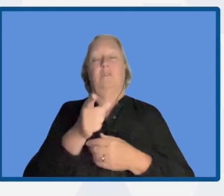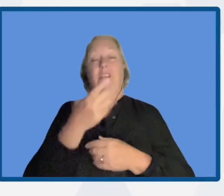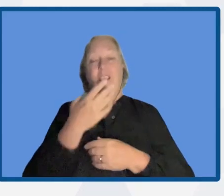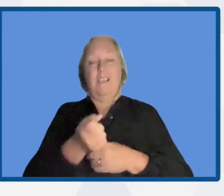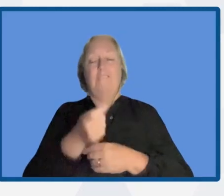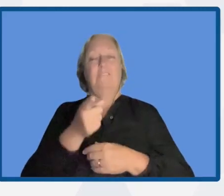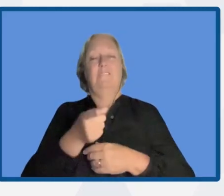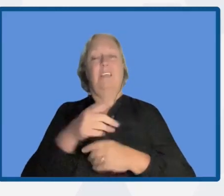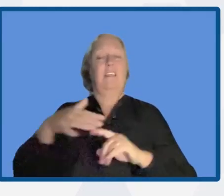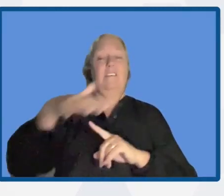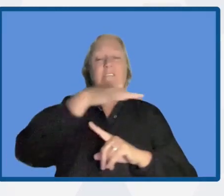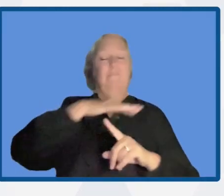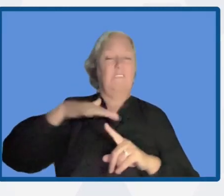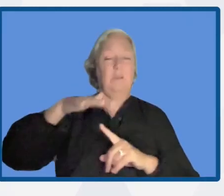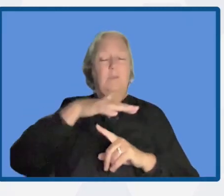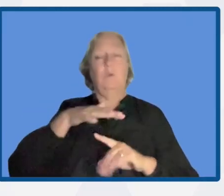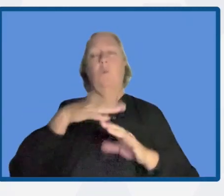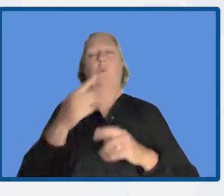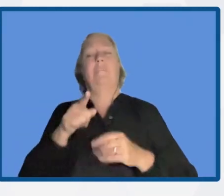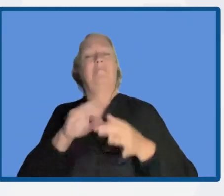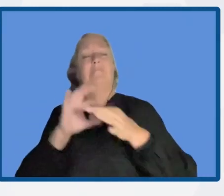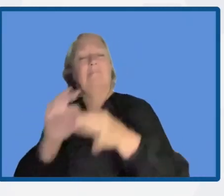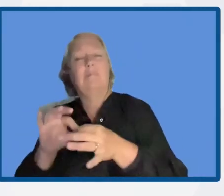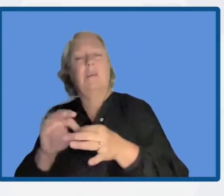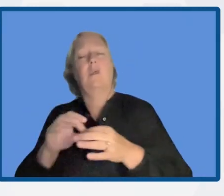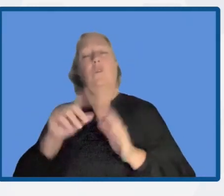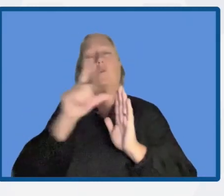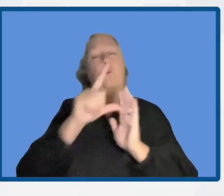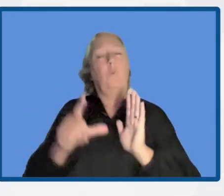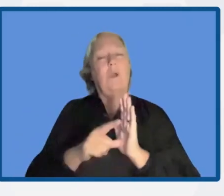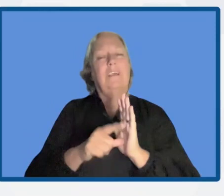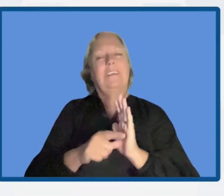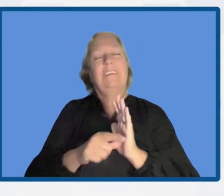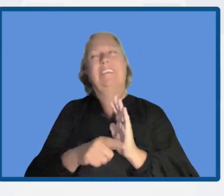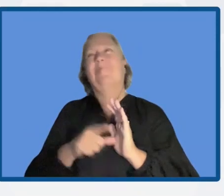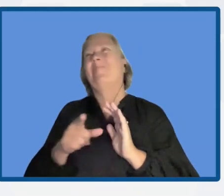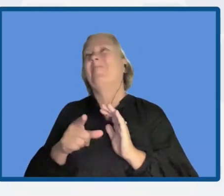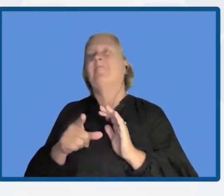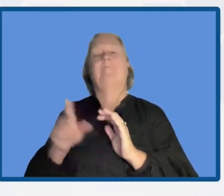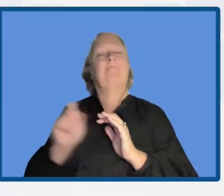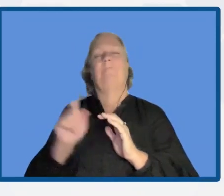environmental sectors or that are tied to environmental laws and not as a way of reducing